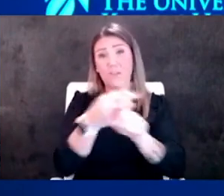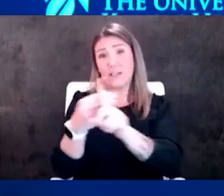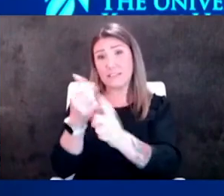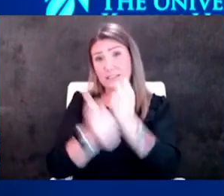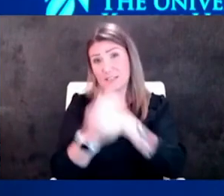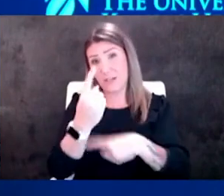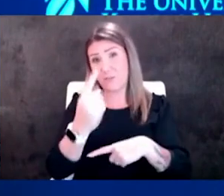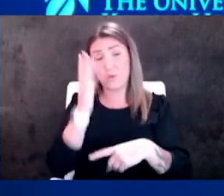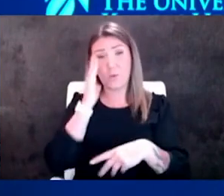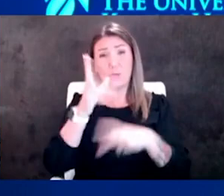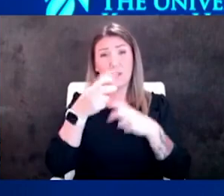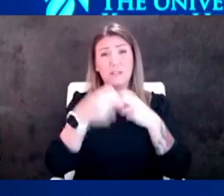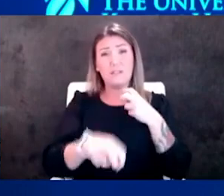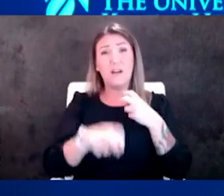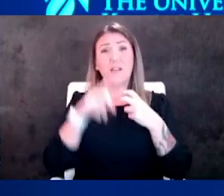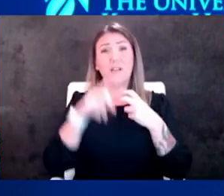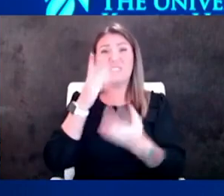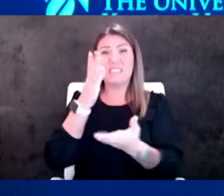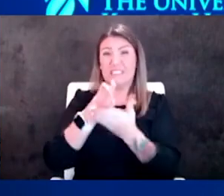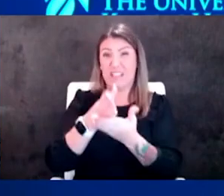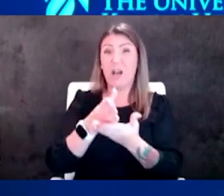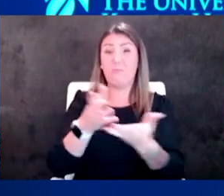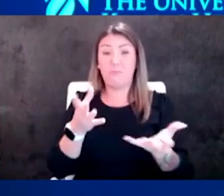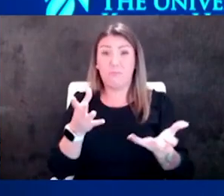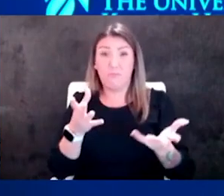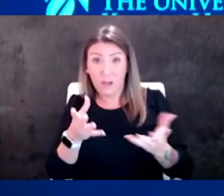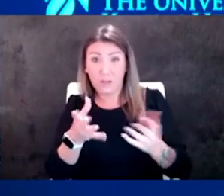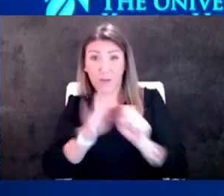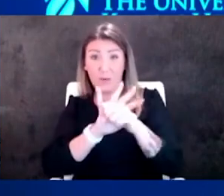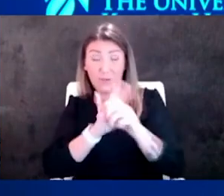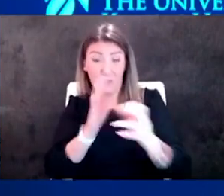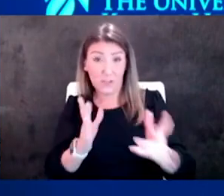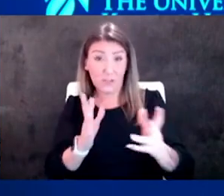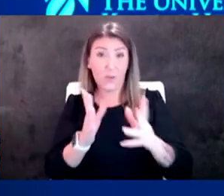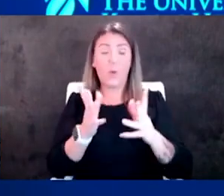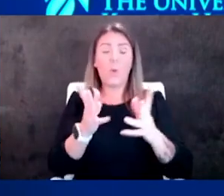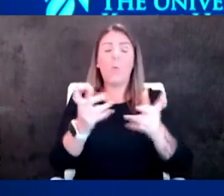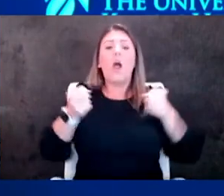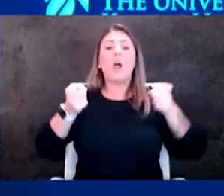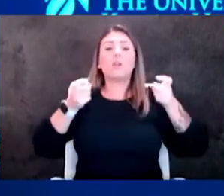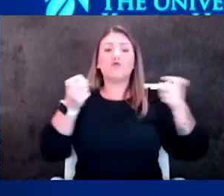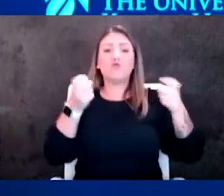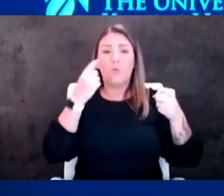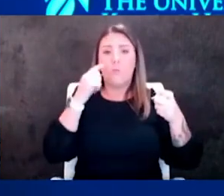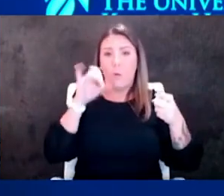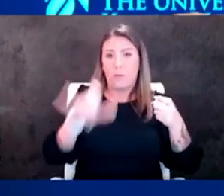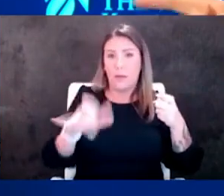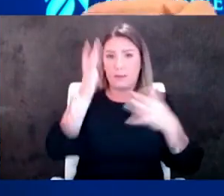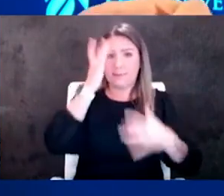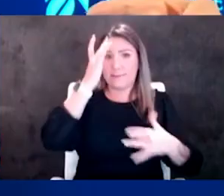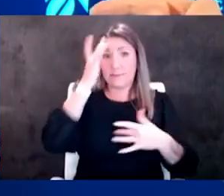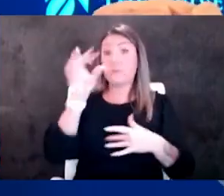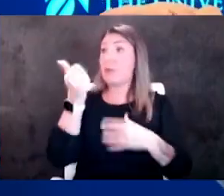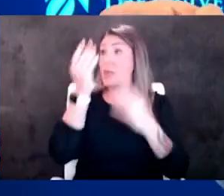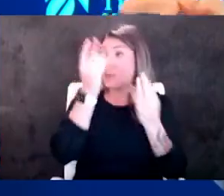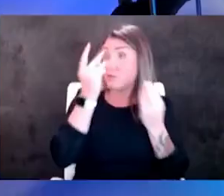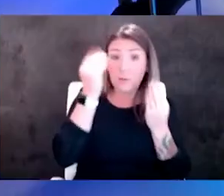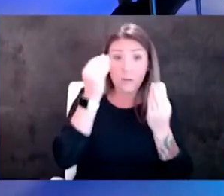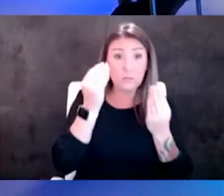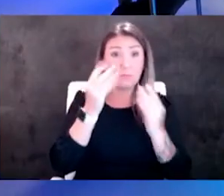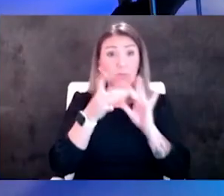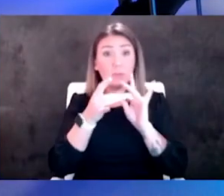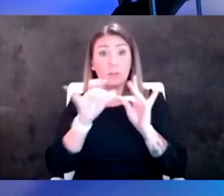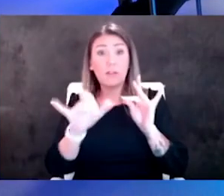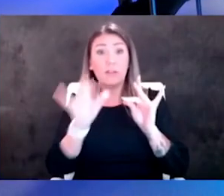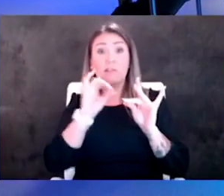difficult for us to see an end to it we just want to have a controlled endemic other thoughts about any of that so anything else going on out there